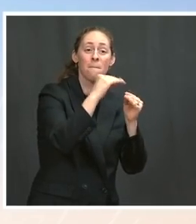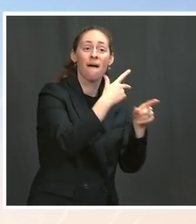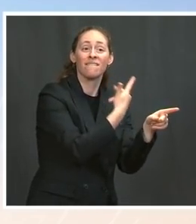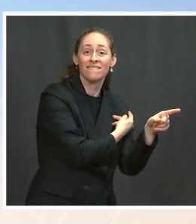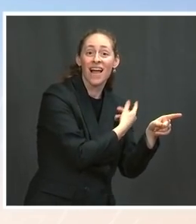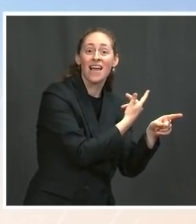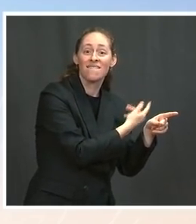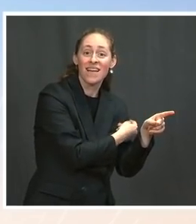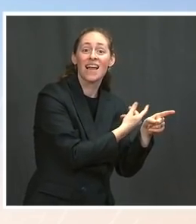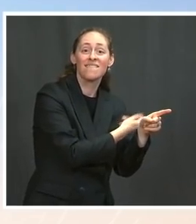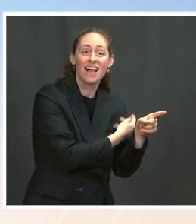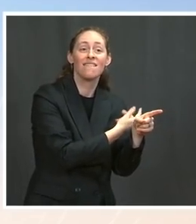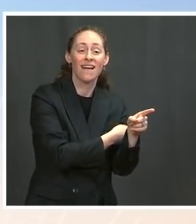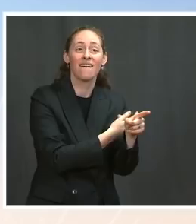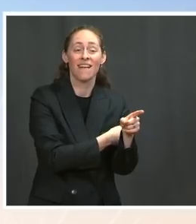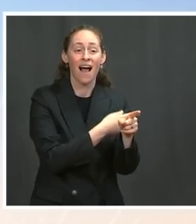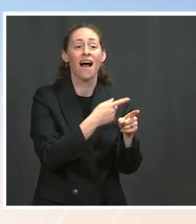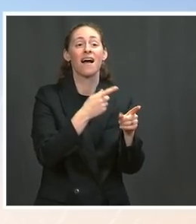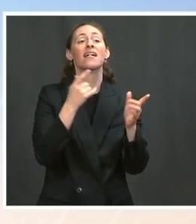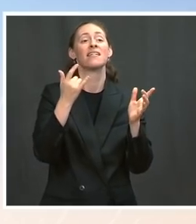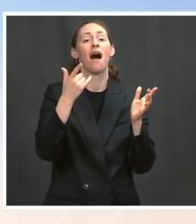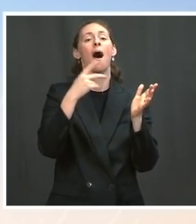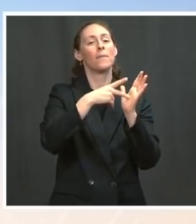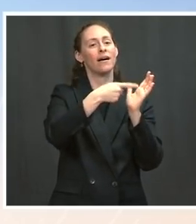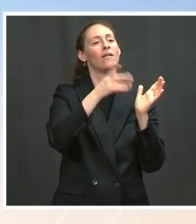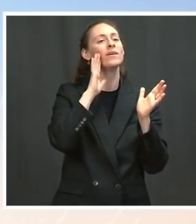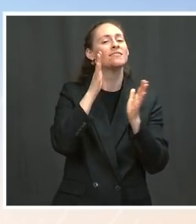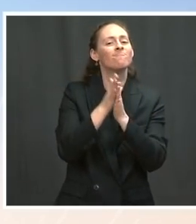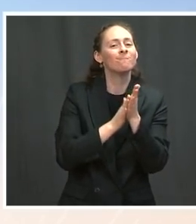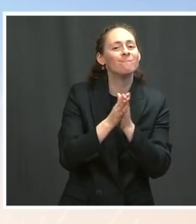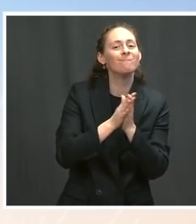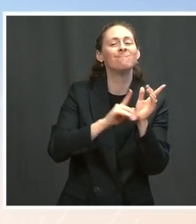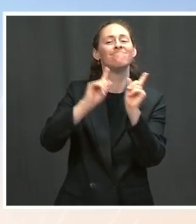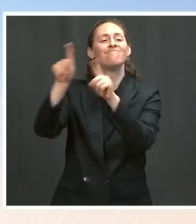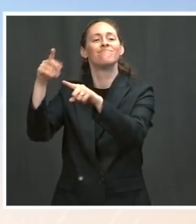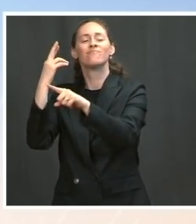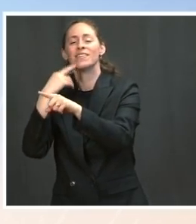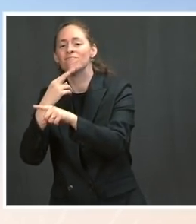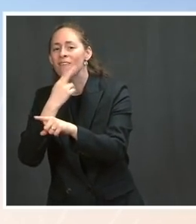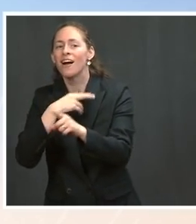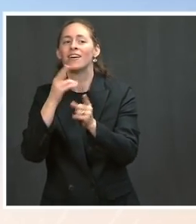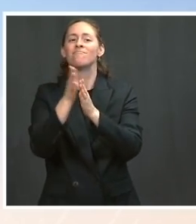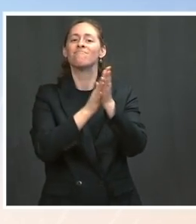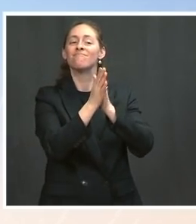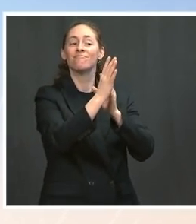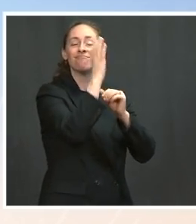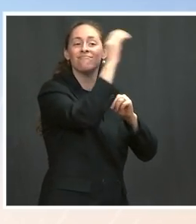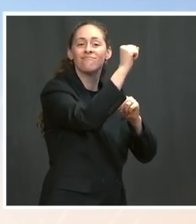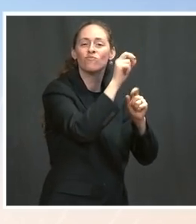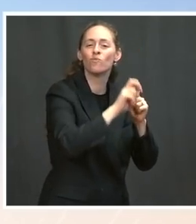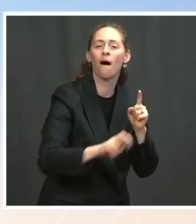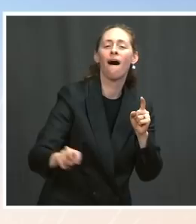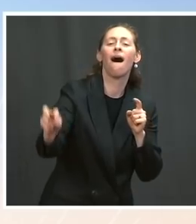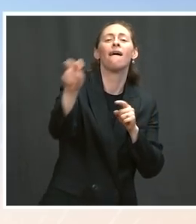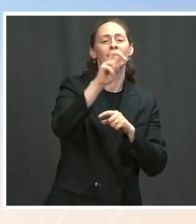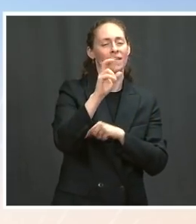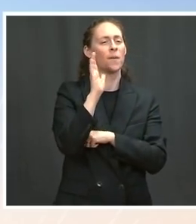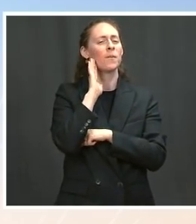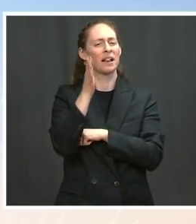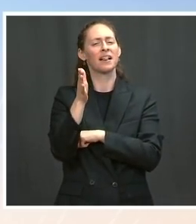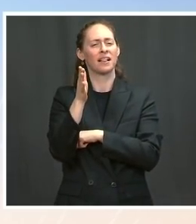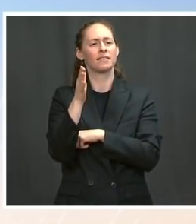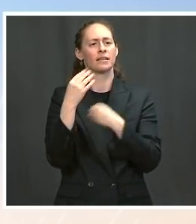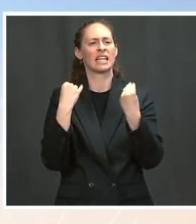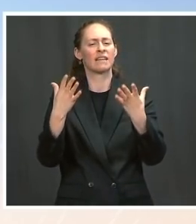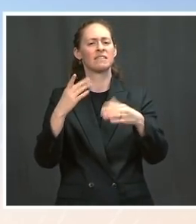eating out and traveling and doing all the things that they did. And I absolutely expect to see